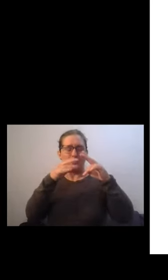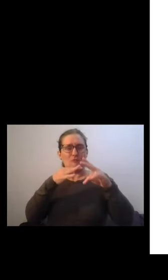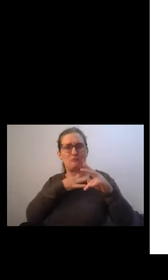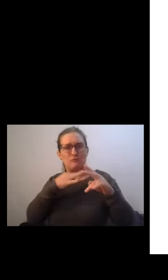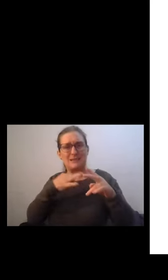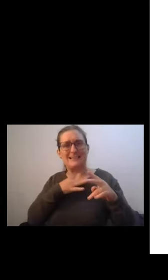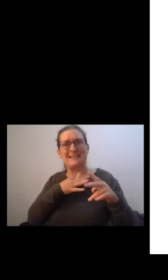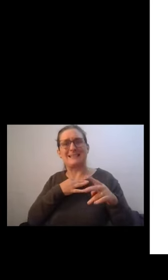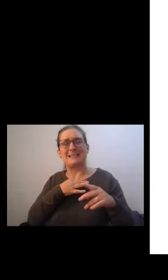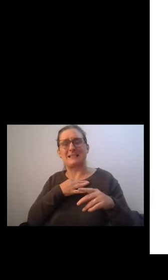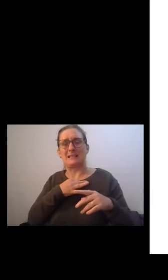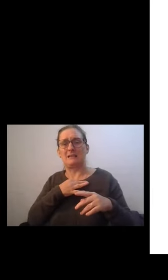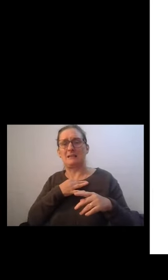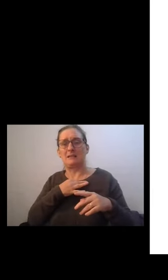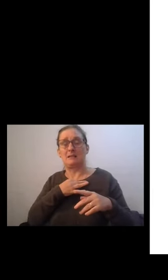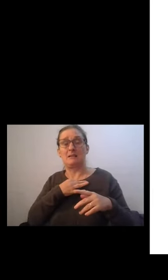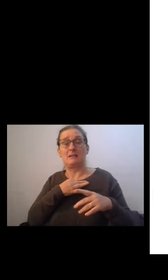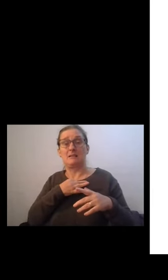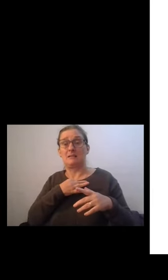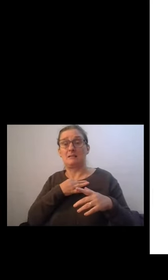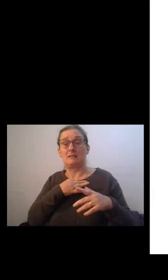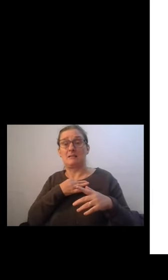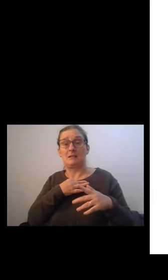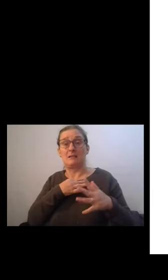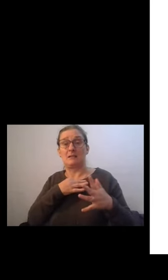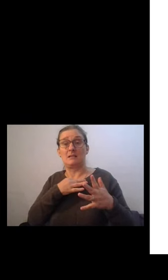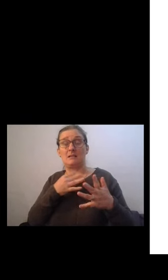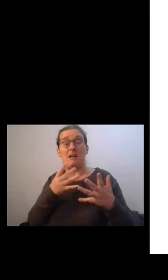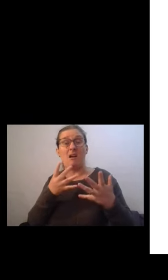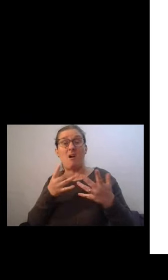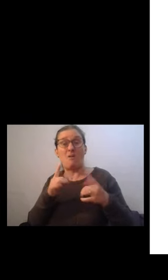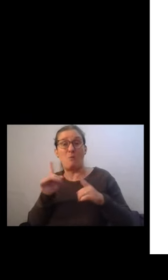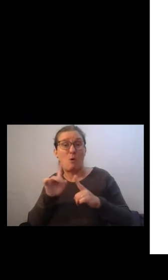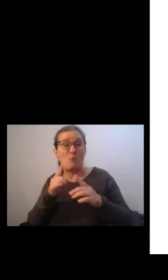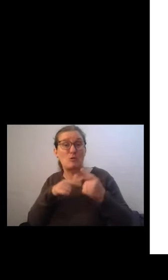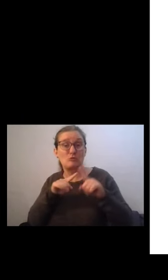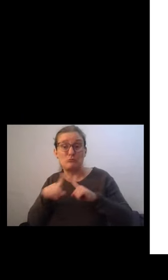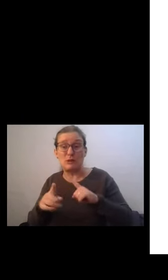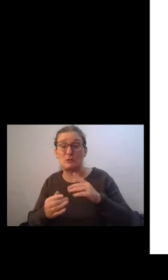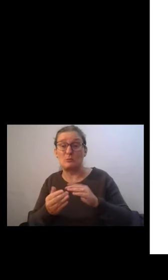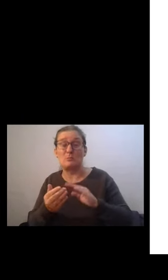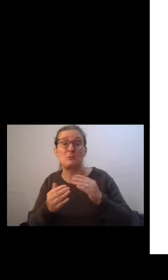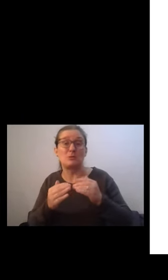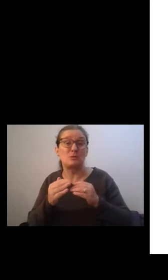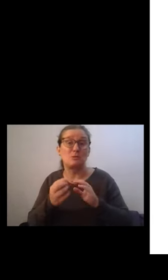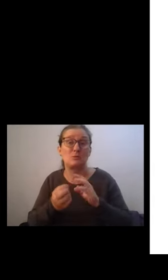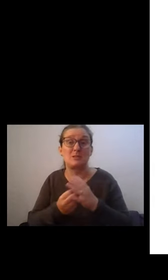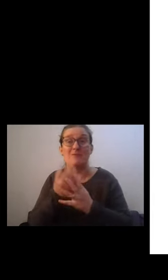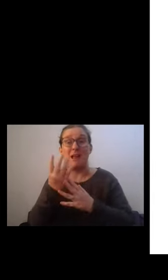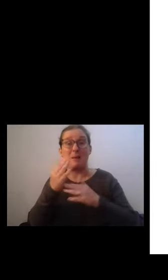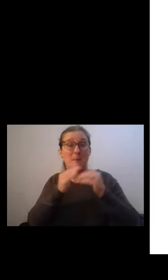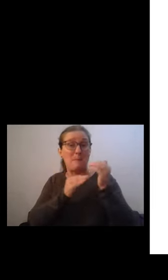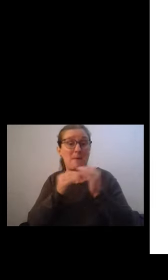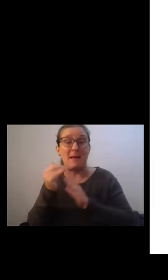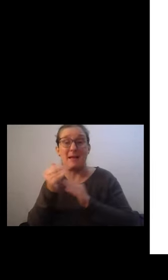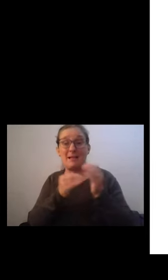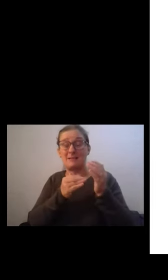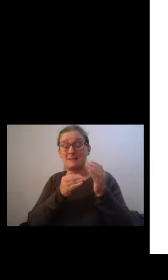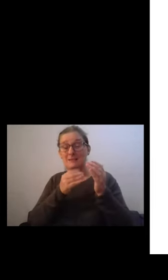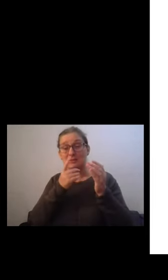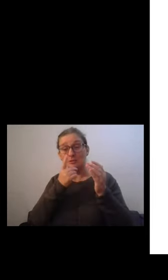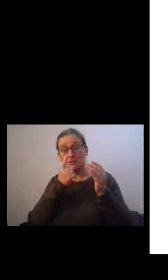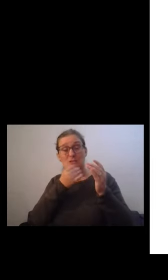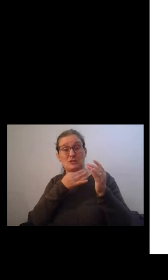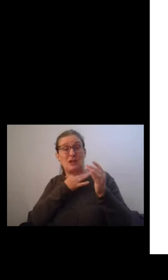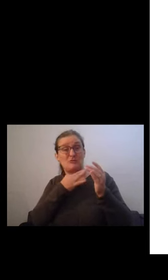entire labour market and the structure of what we are trying to build, including productivity and welfare state structures. So, yes,